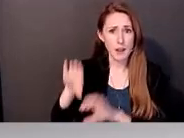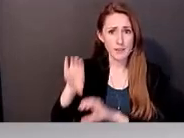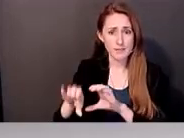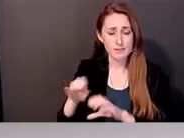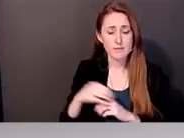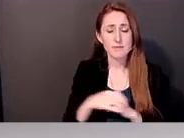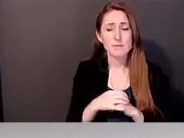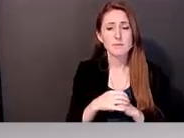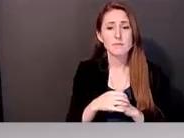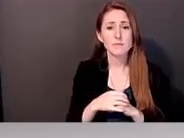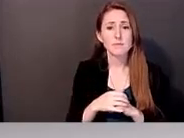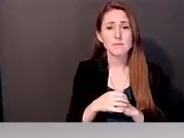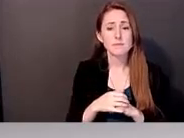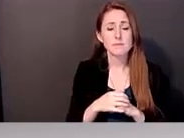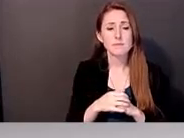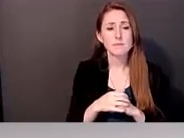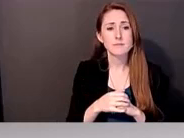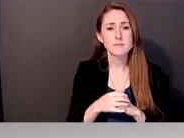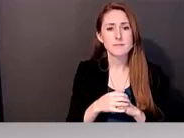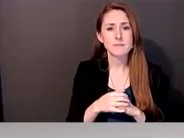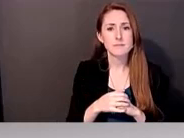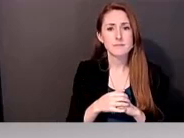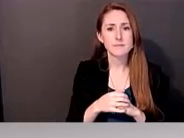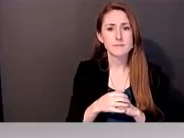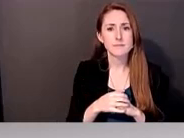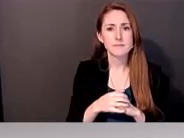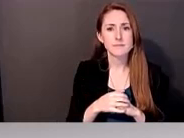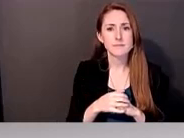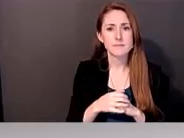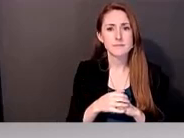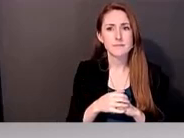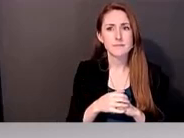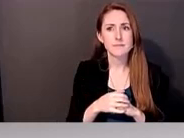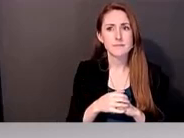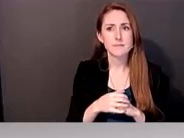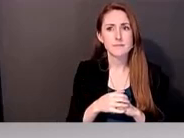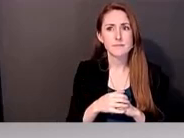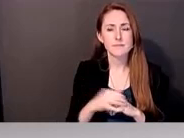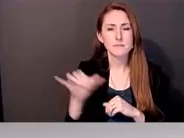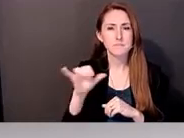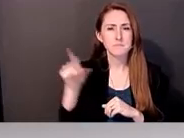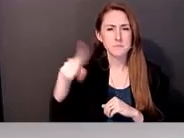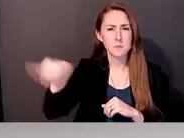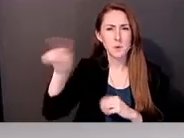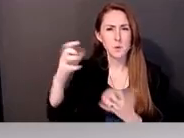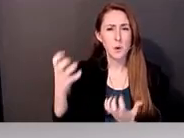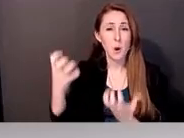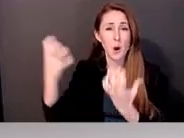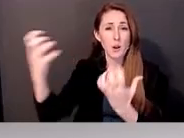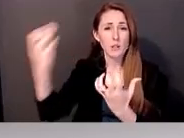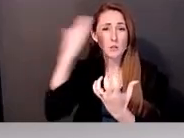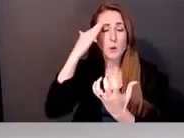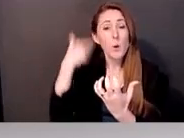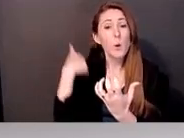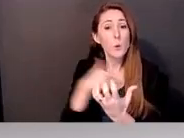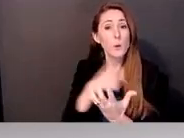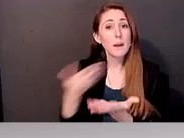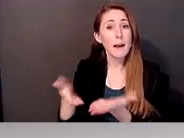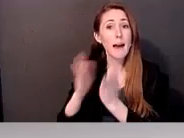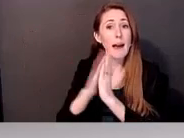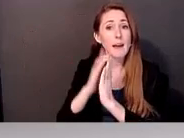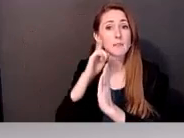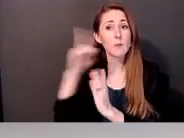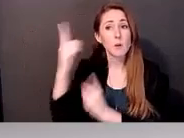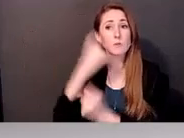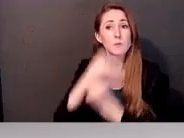as all of those who registered know, we do ask if registrants have questions. So we've pulled some